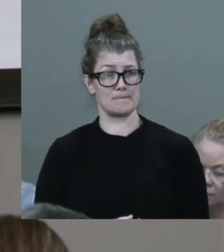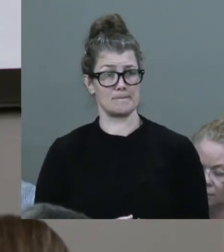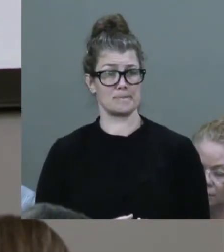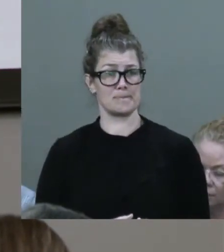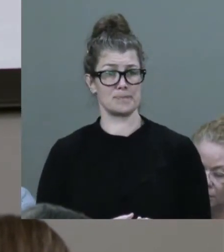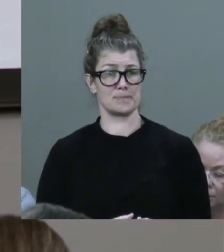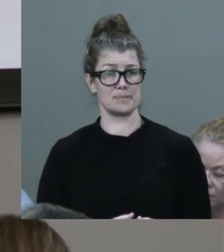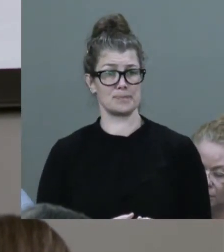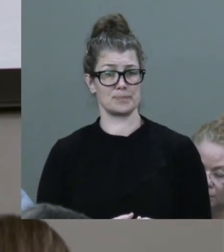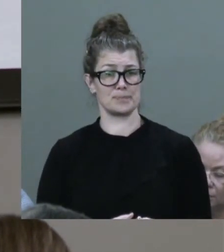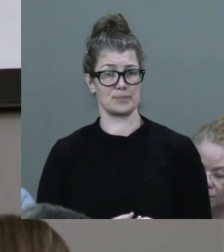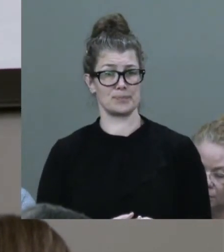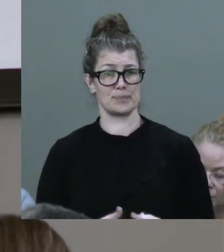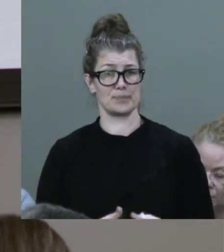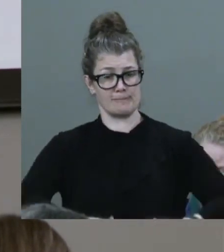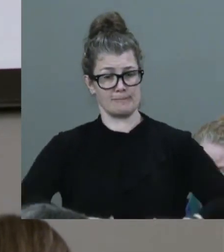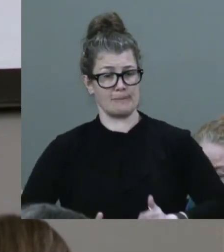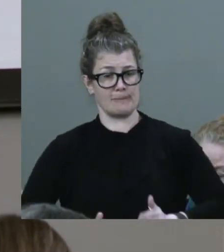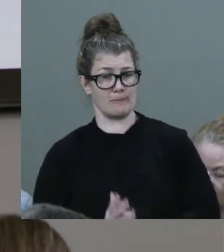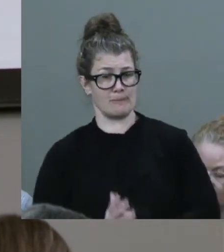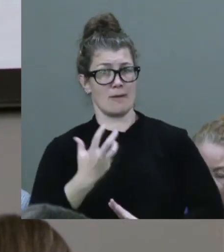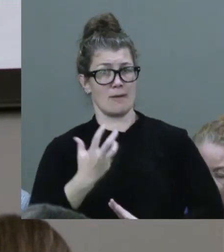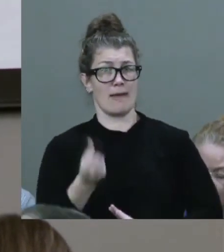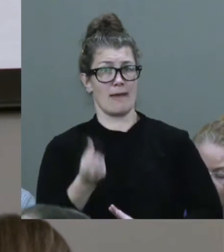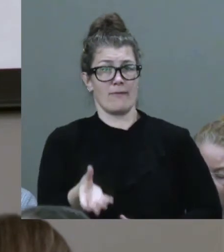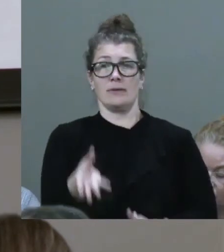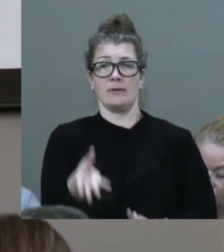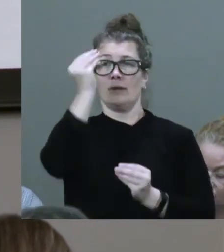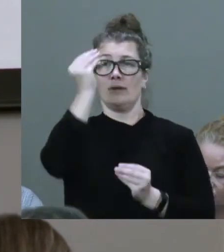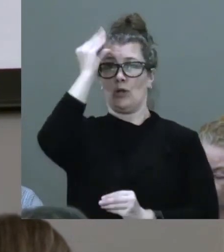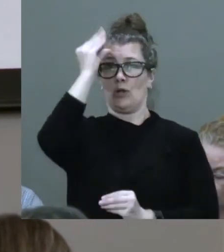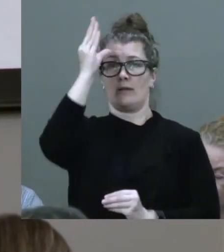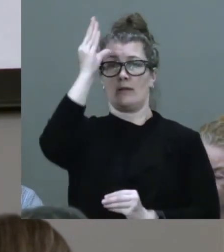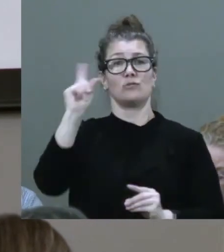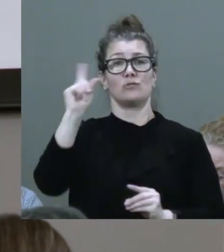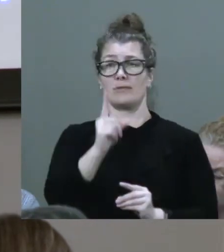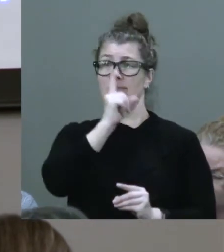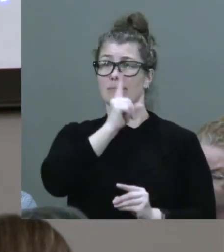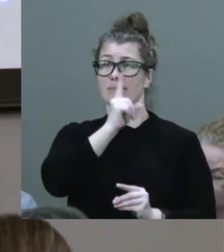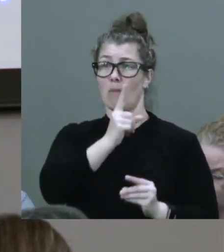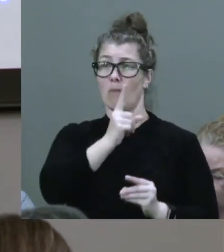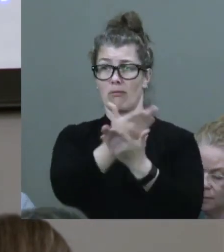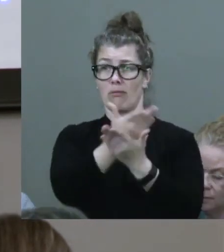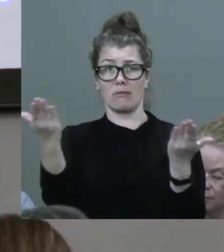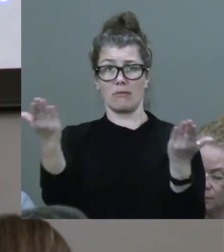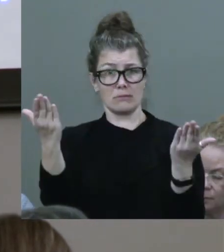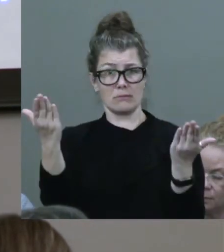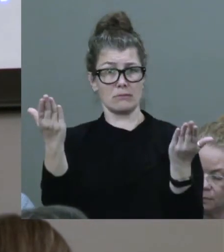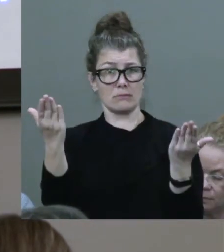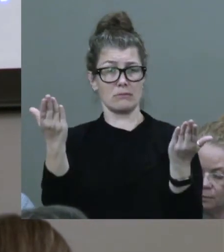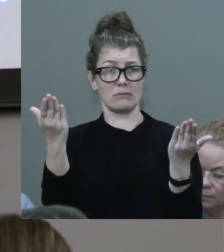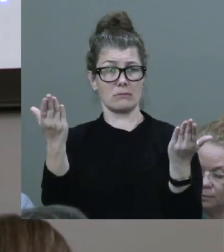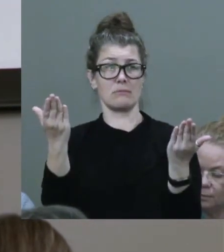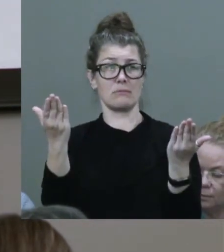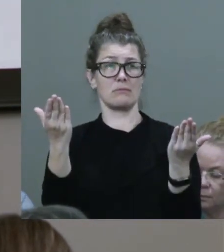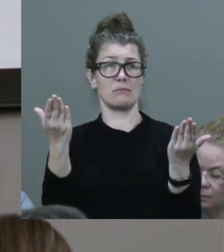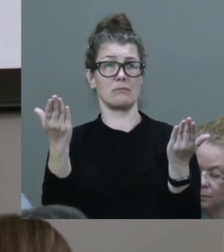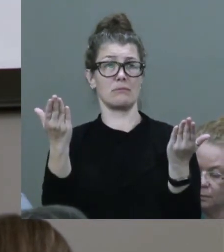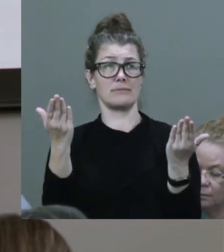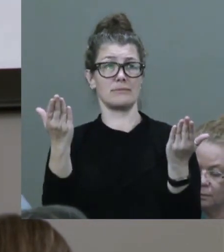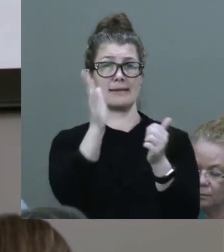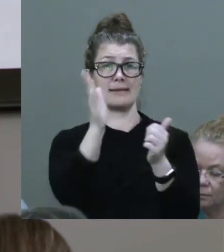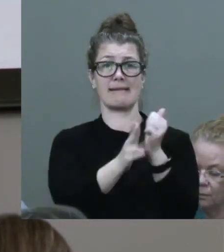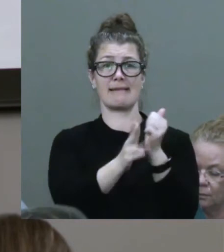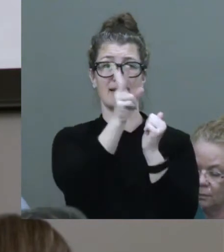by the knowledge that our humanity will never again be